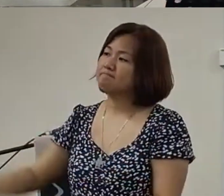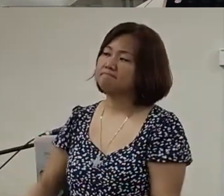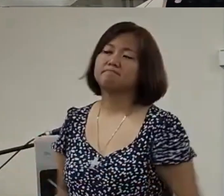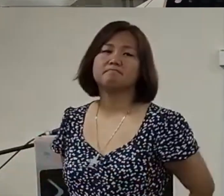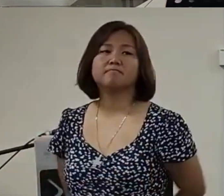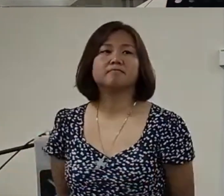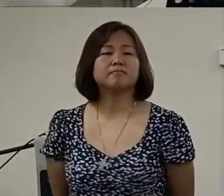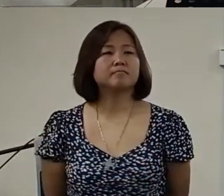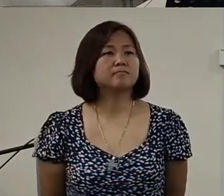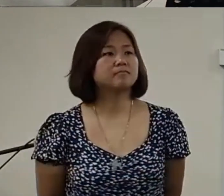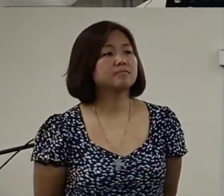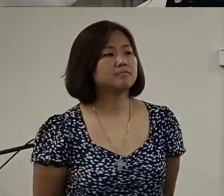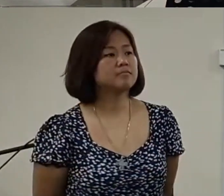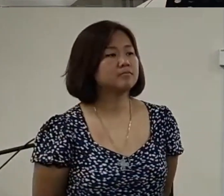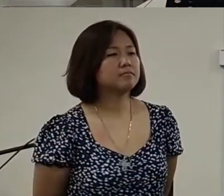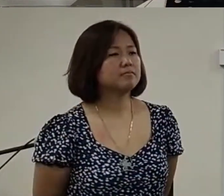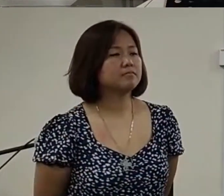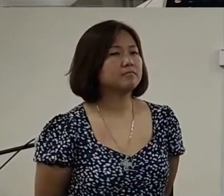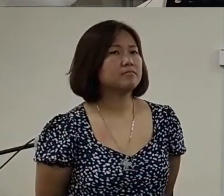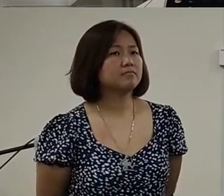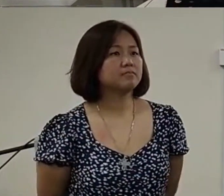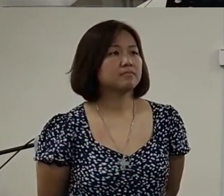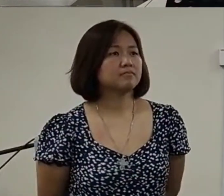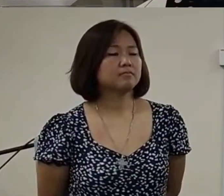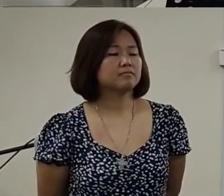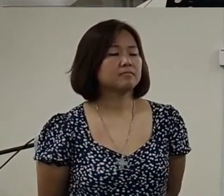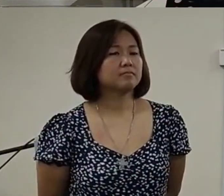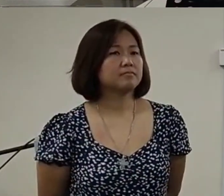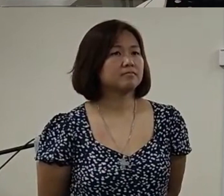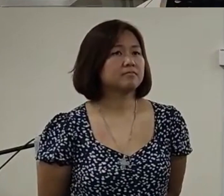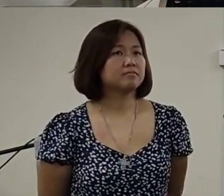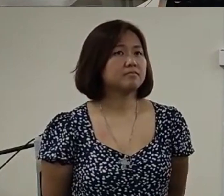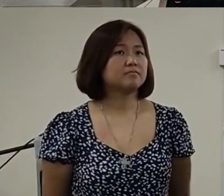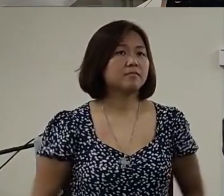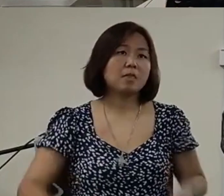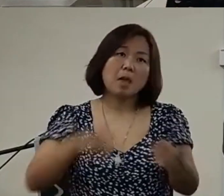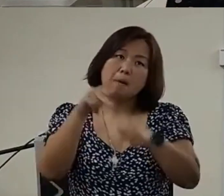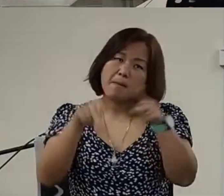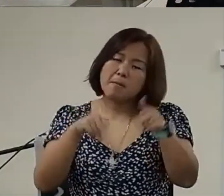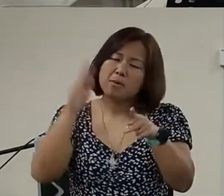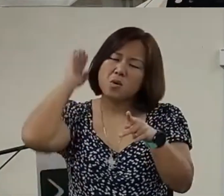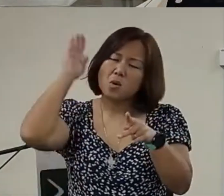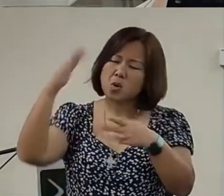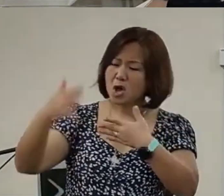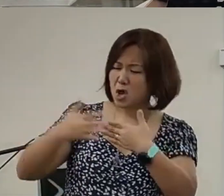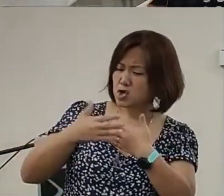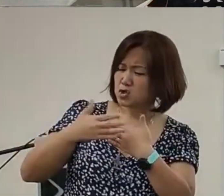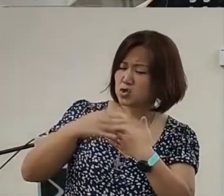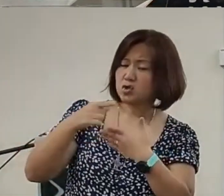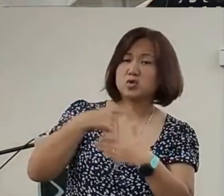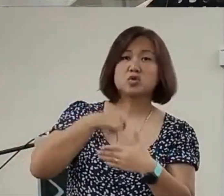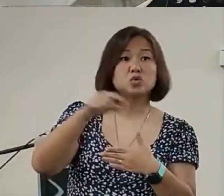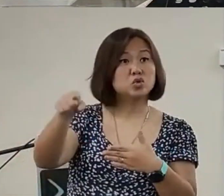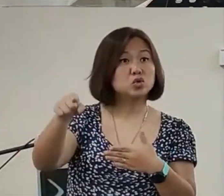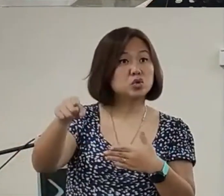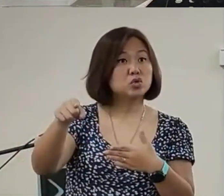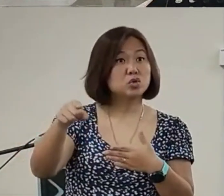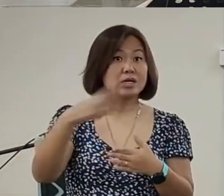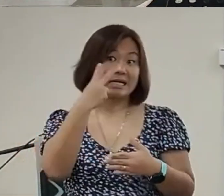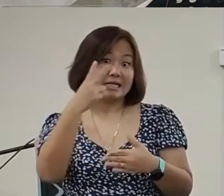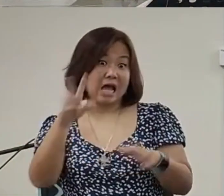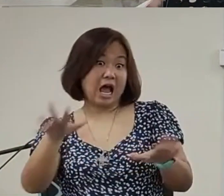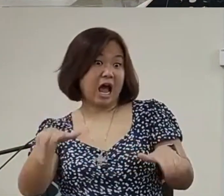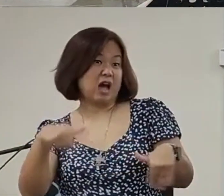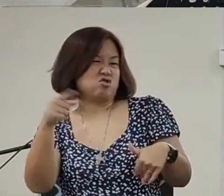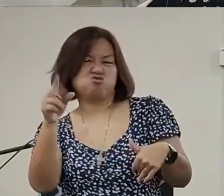so drawcloseto jesusthe fearlives youand peoplewill be drawnto youas they seehow fearlessyou